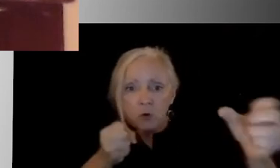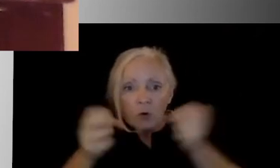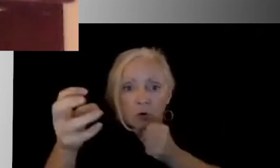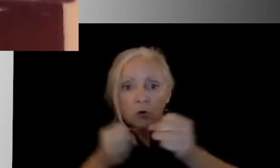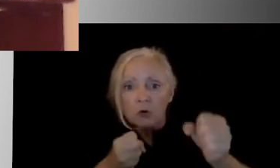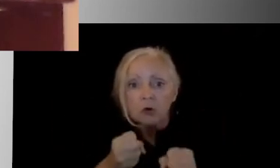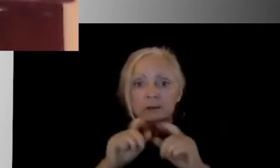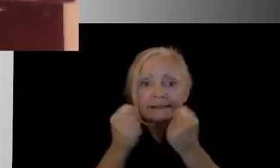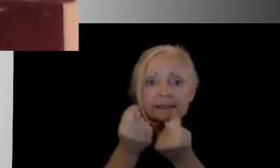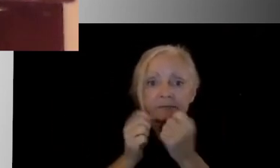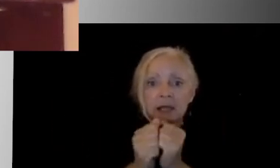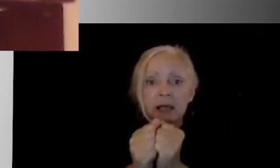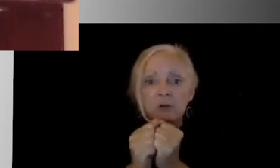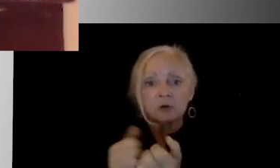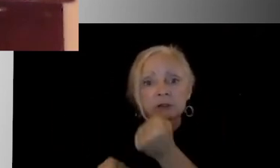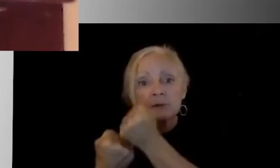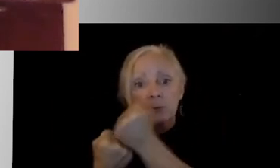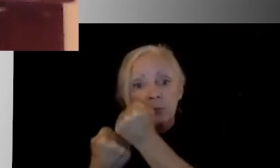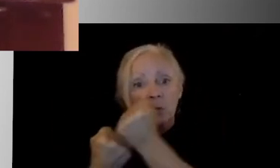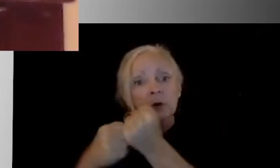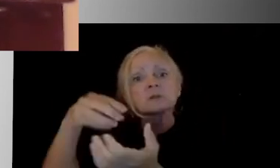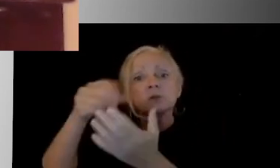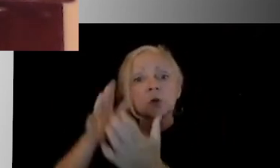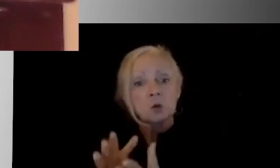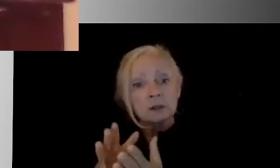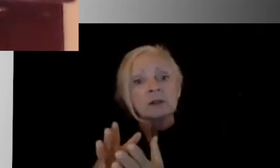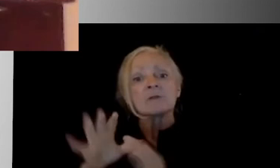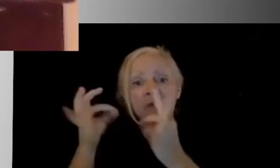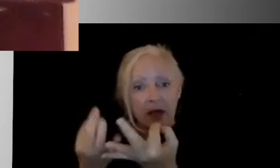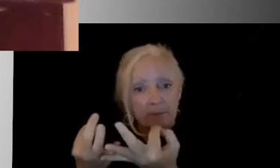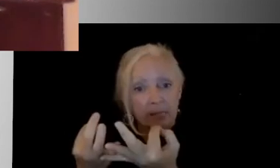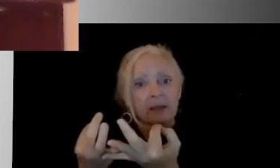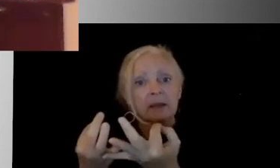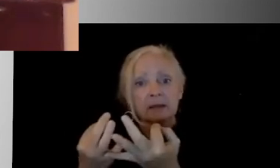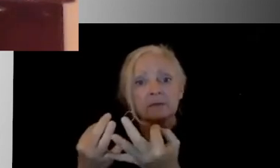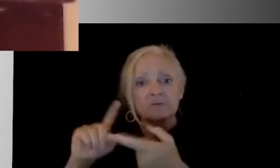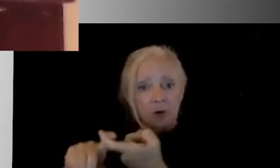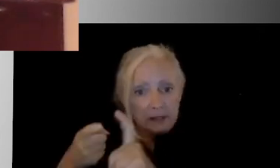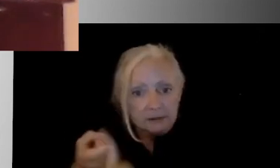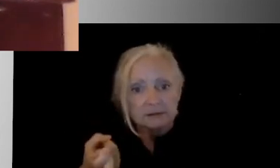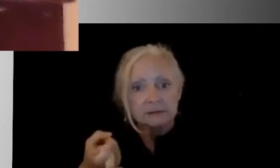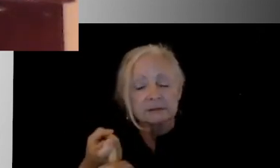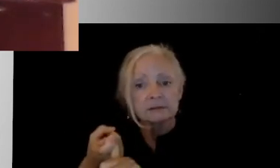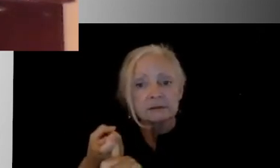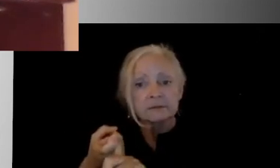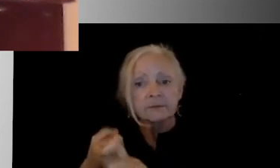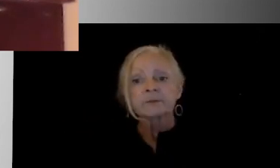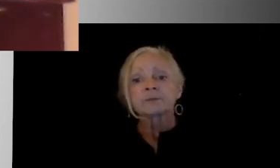classroom and their friends and others that are related to them, but also to their families and, you know, reaching out of the community. So